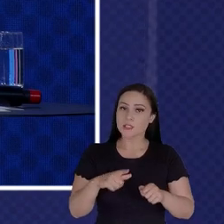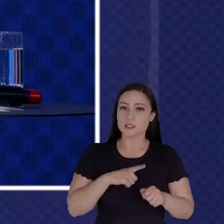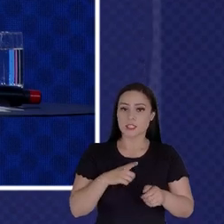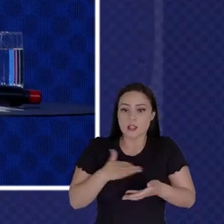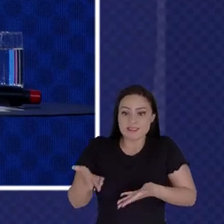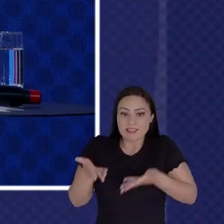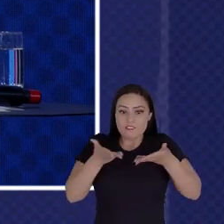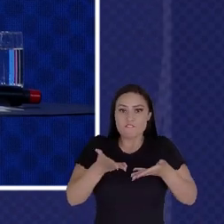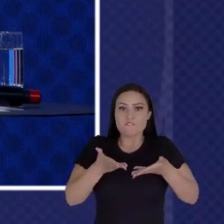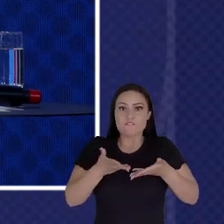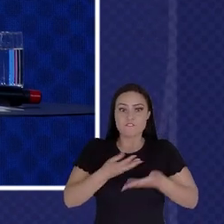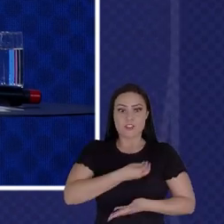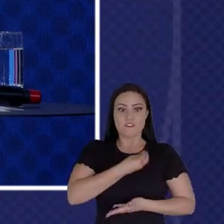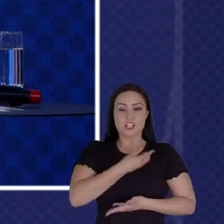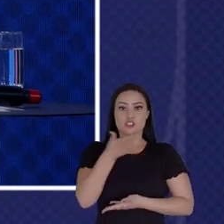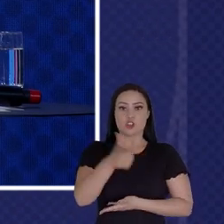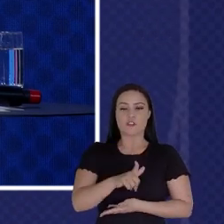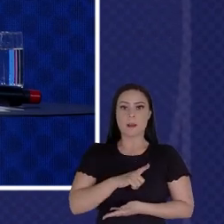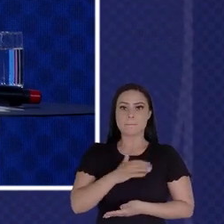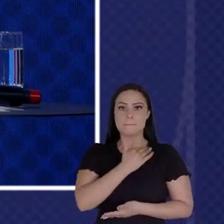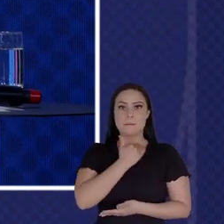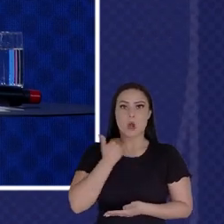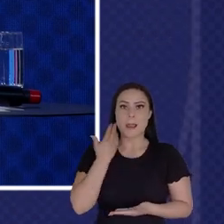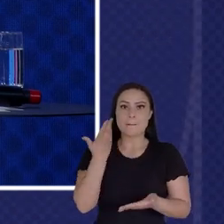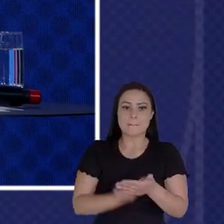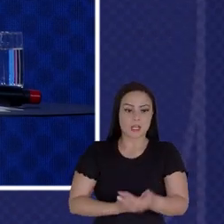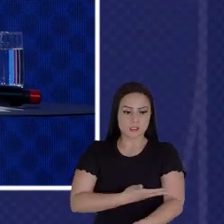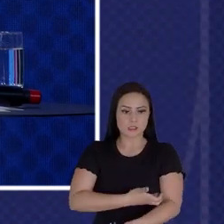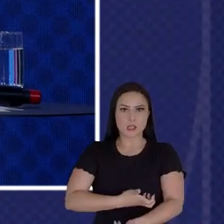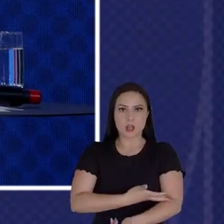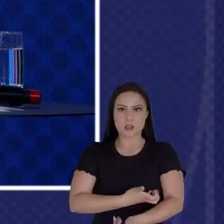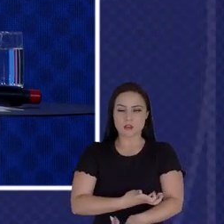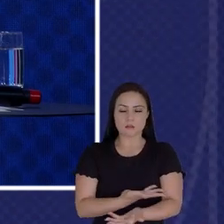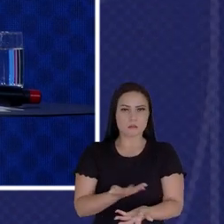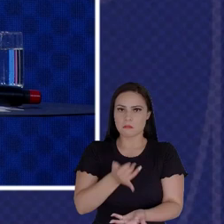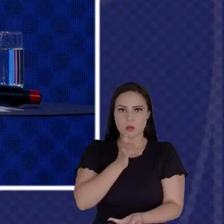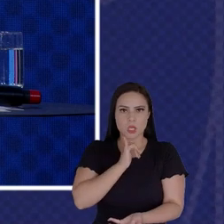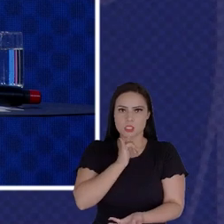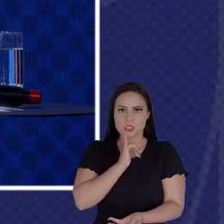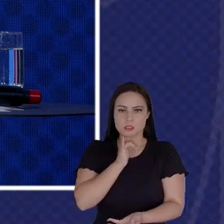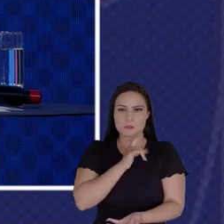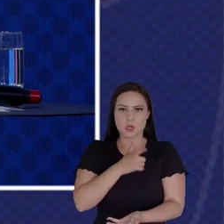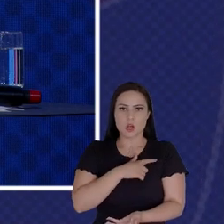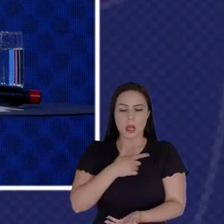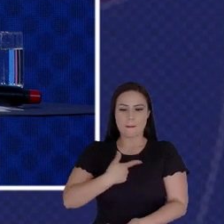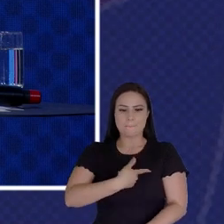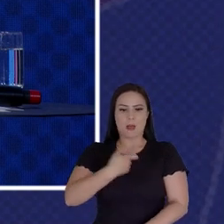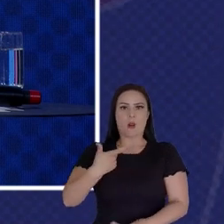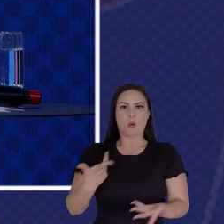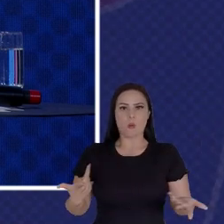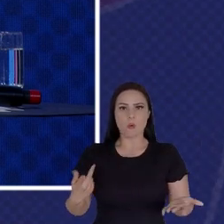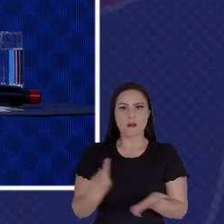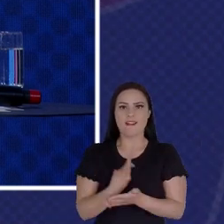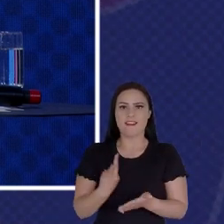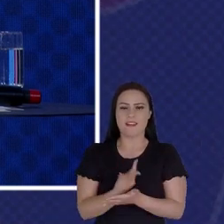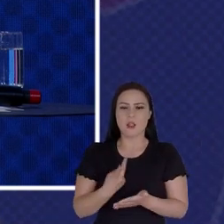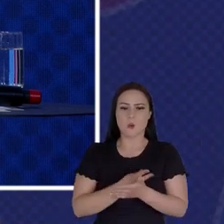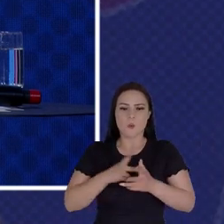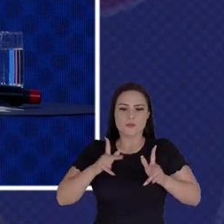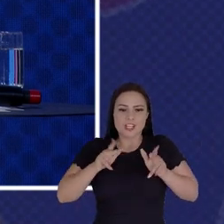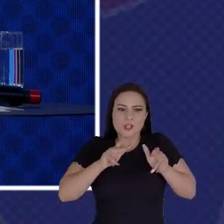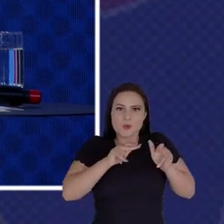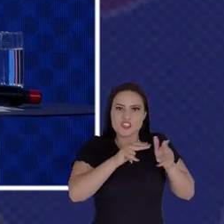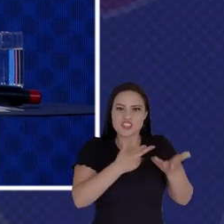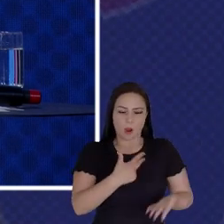It's The Same If You Die From A Loss Of Blood Like A Gunshot Wound Or A Mistake During Surgery What The